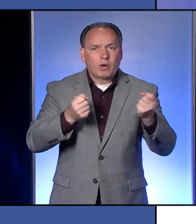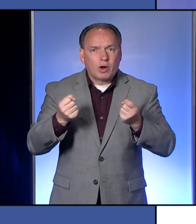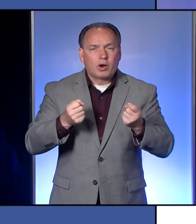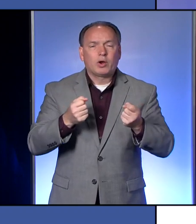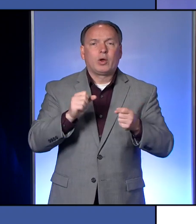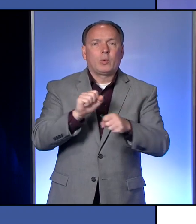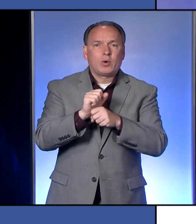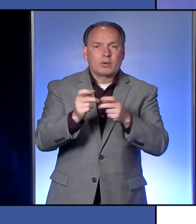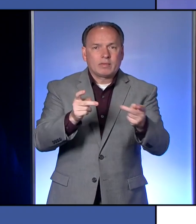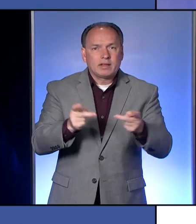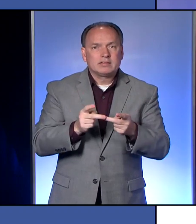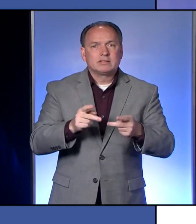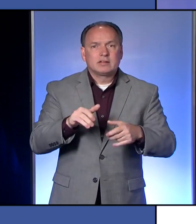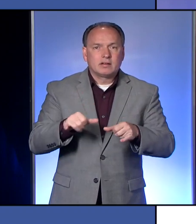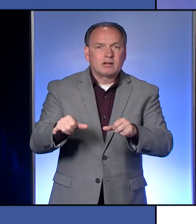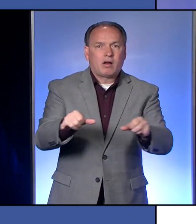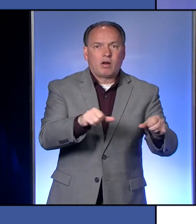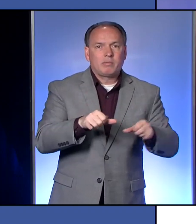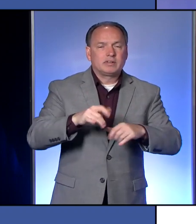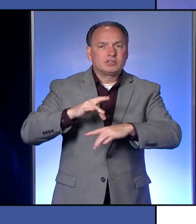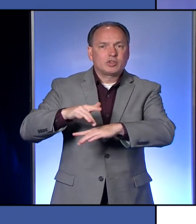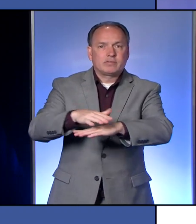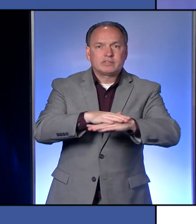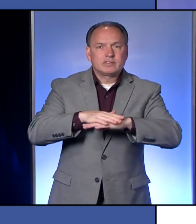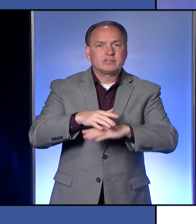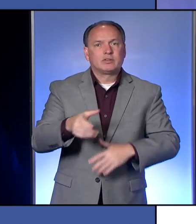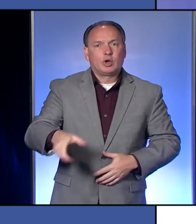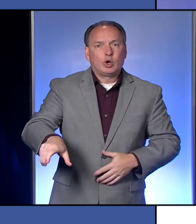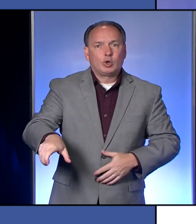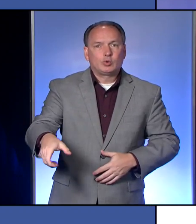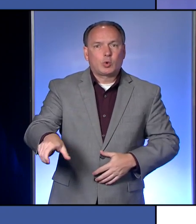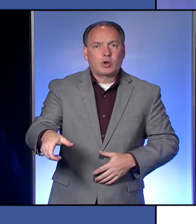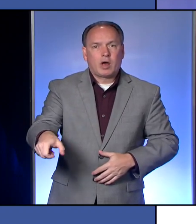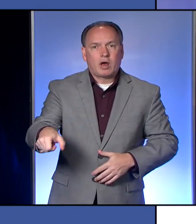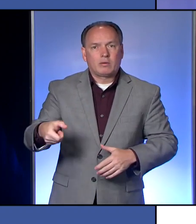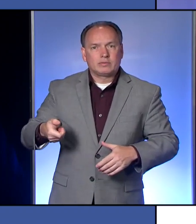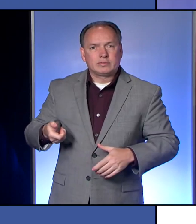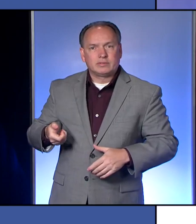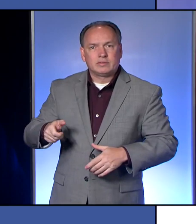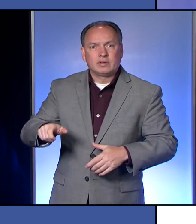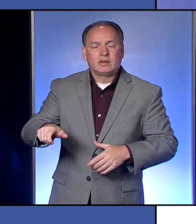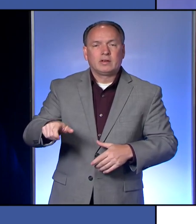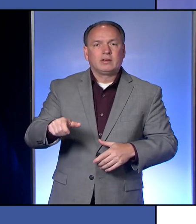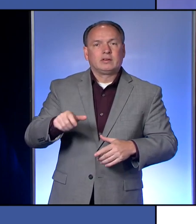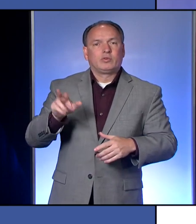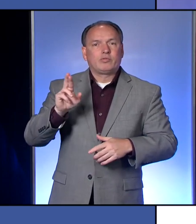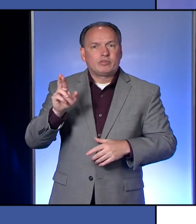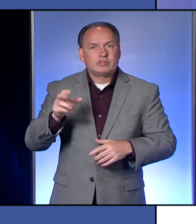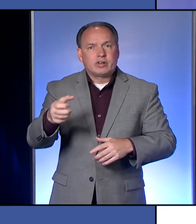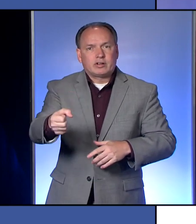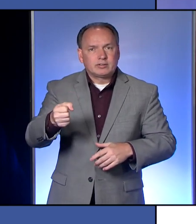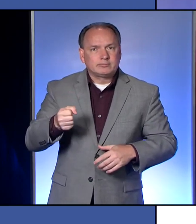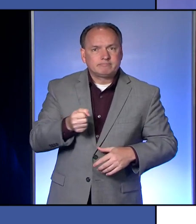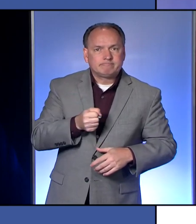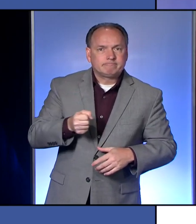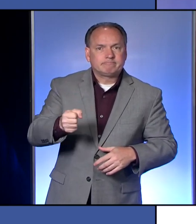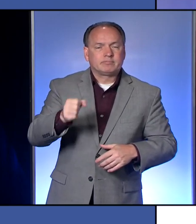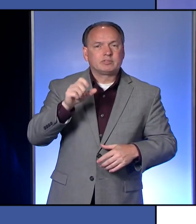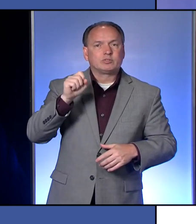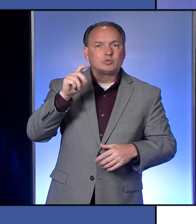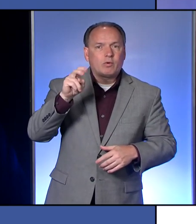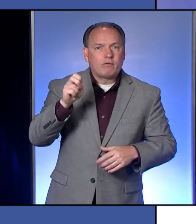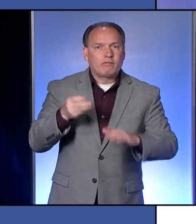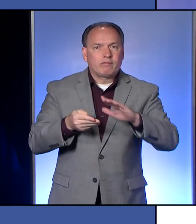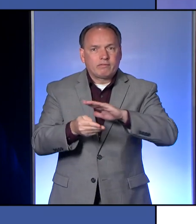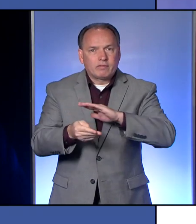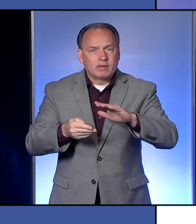workplace. Common surfaces include doorknobs, refrigerator handles, stove burner knobs, stove microwaves, TV